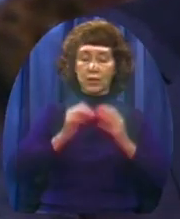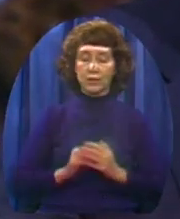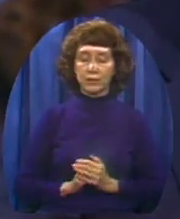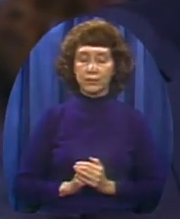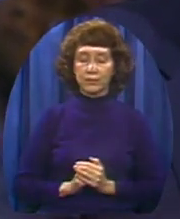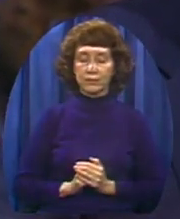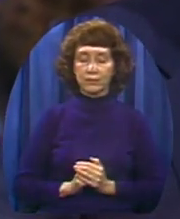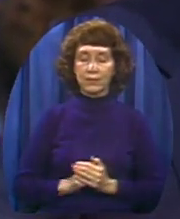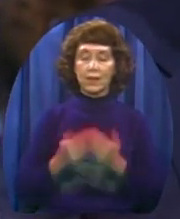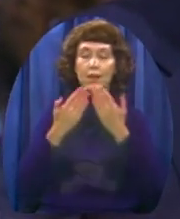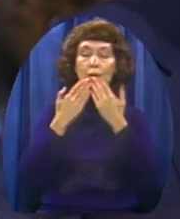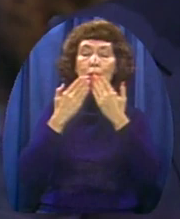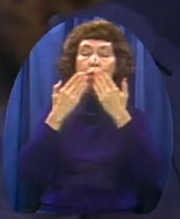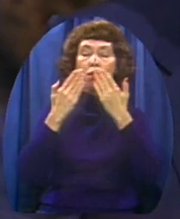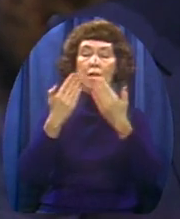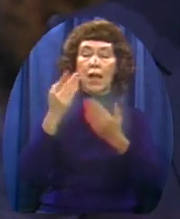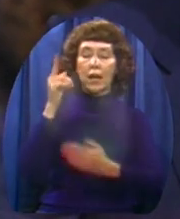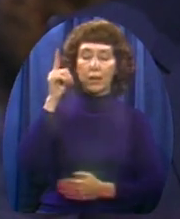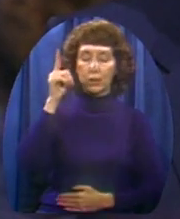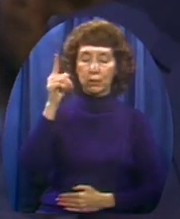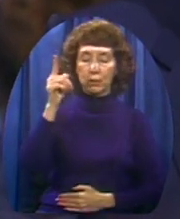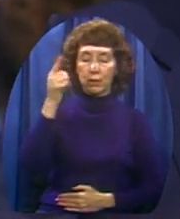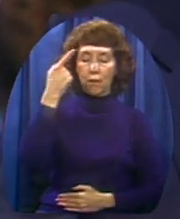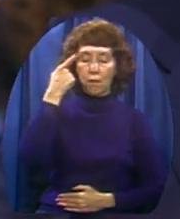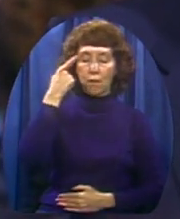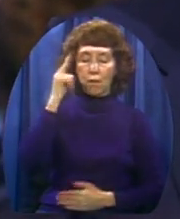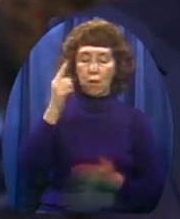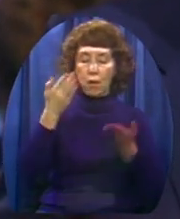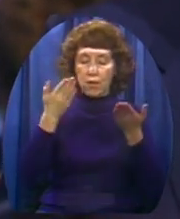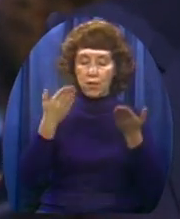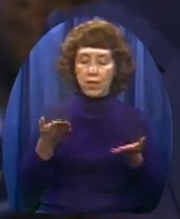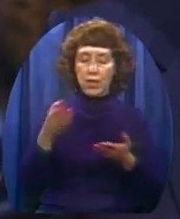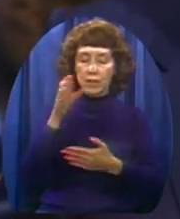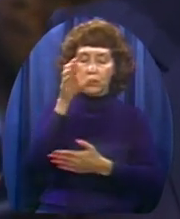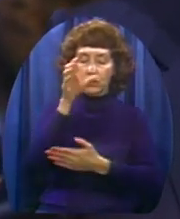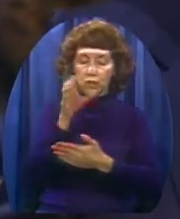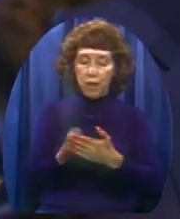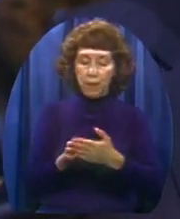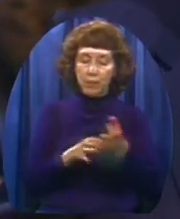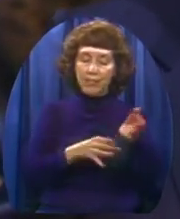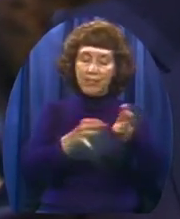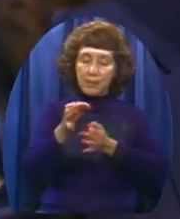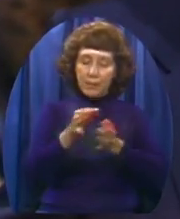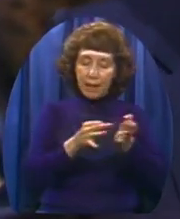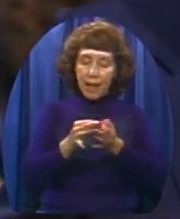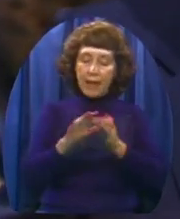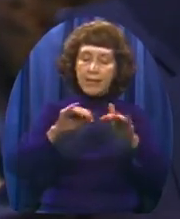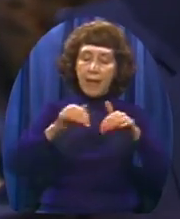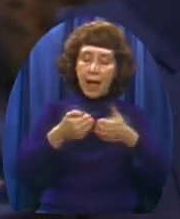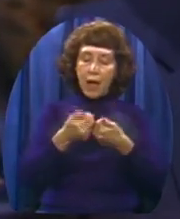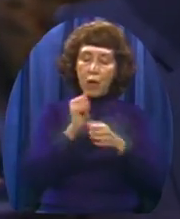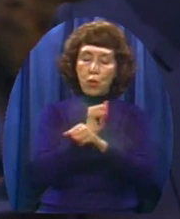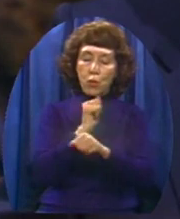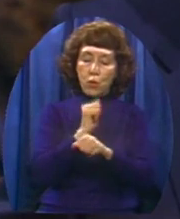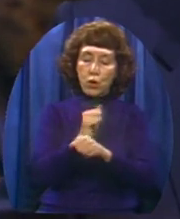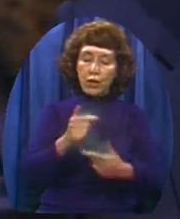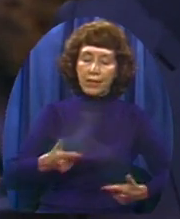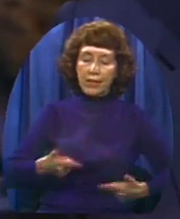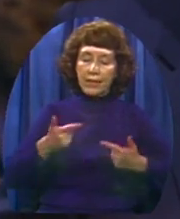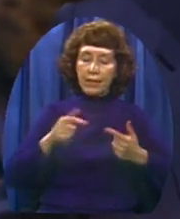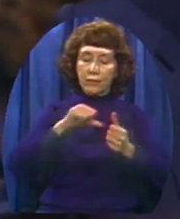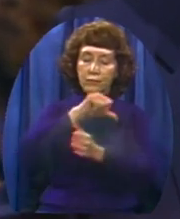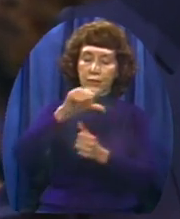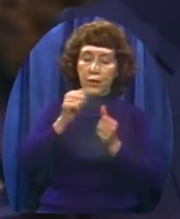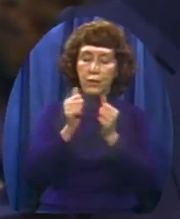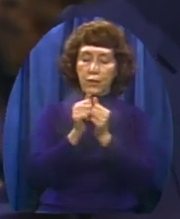We thank you for this particular chapter That tells us how to deal with people And help